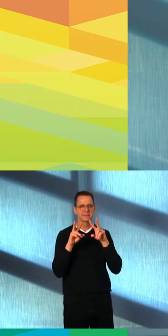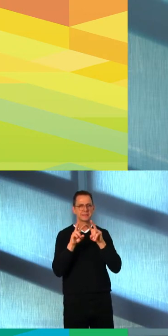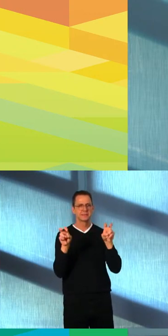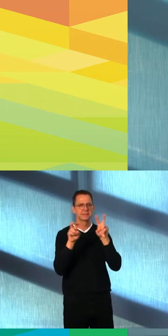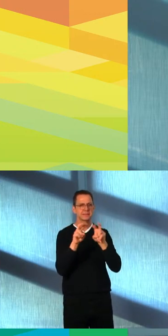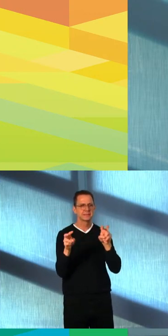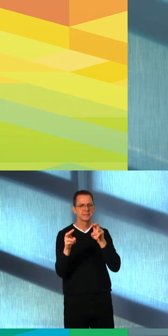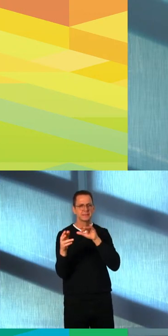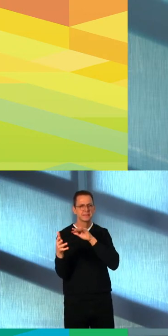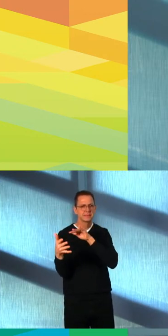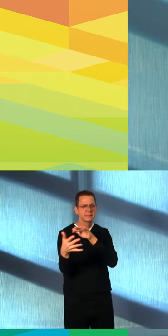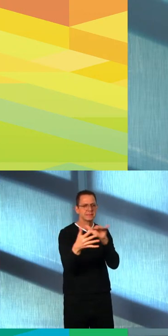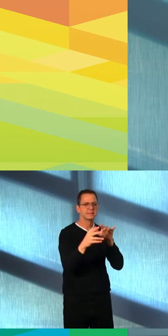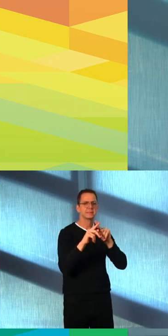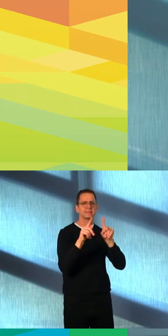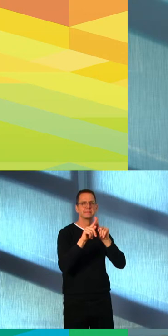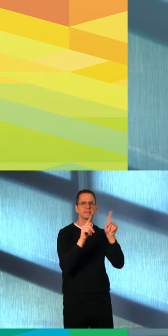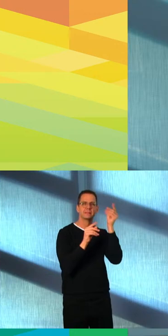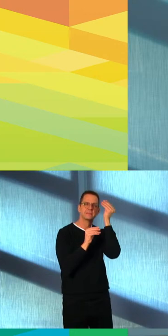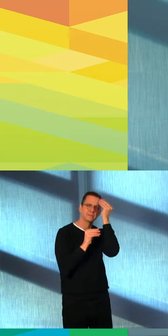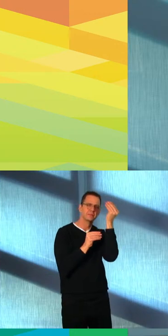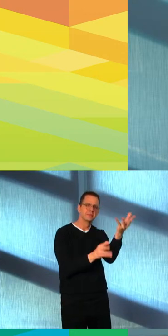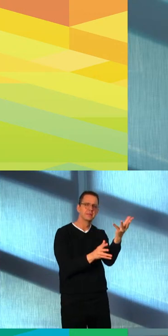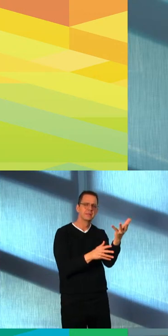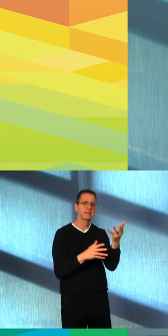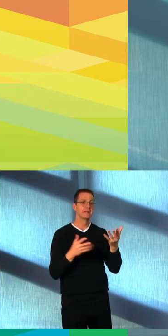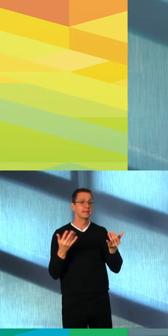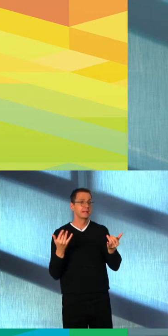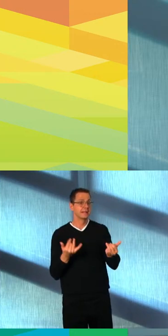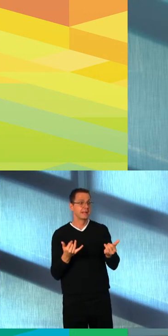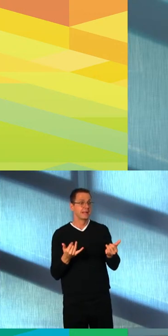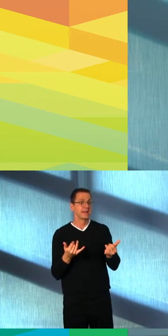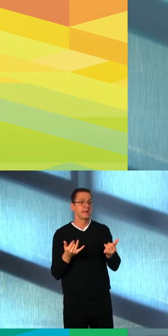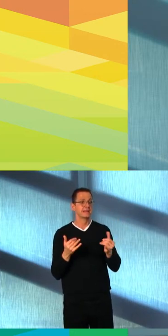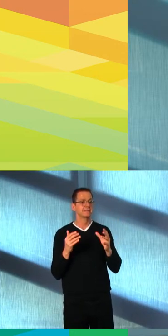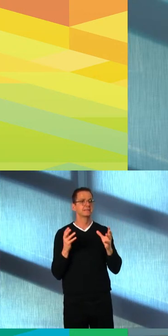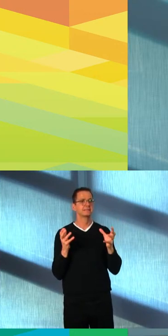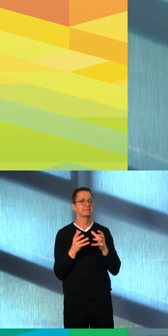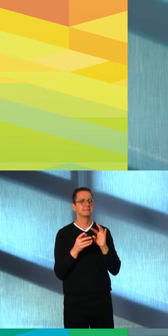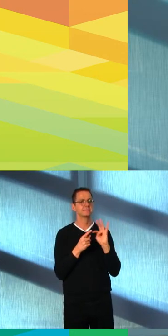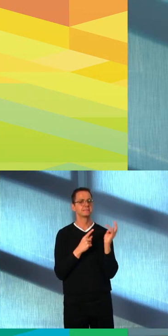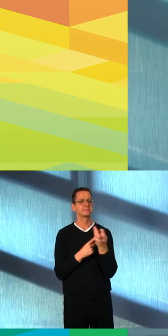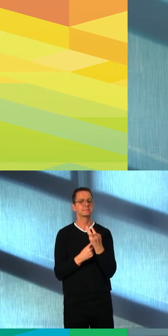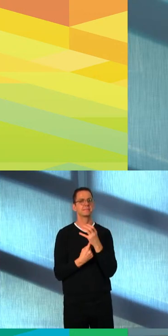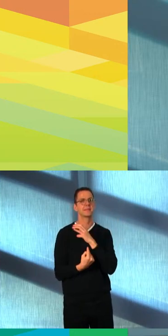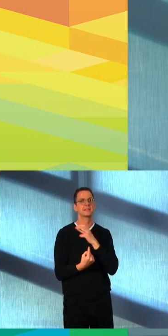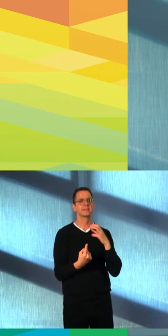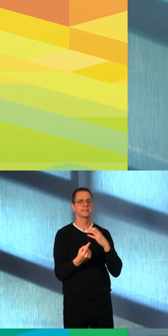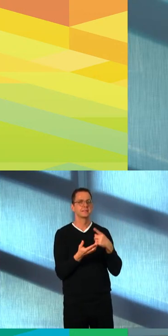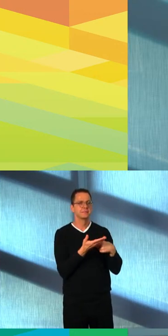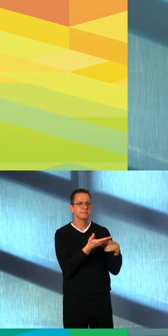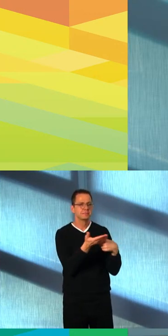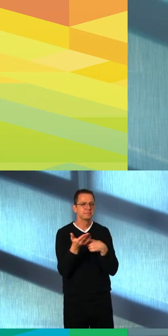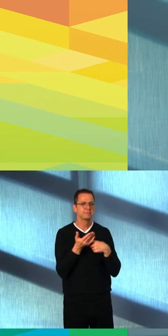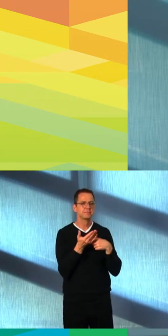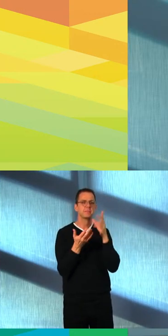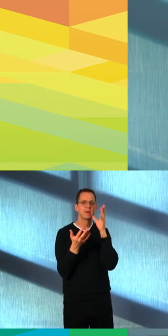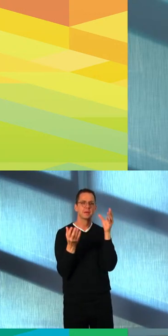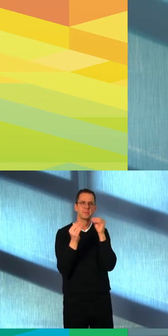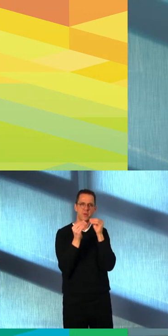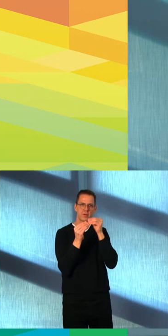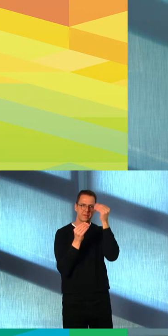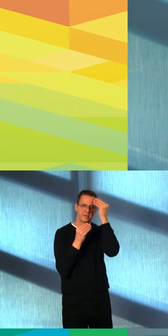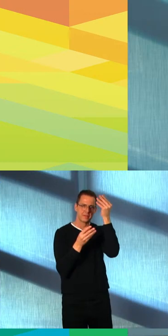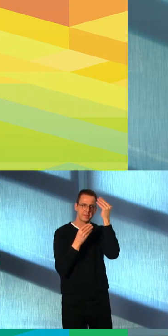we will make some refinements and we will release the information publicly shortly. The City continues to follow the